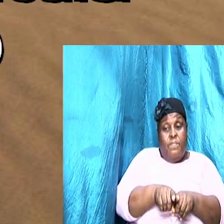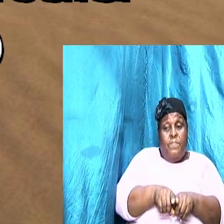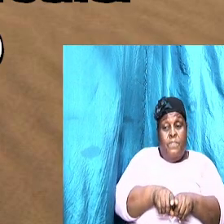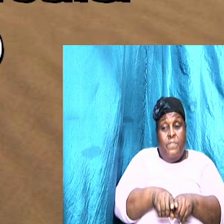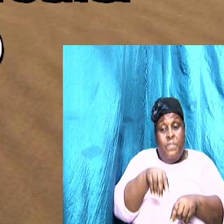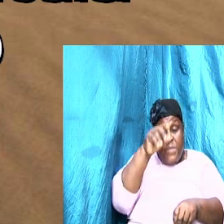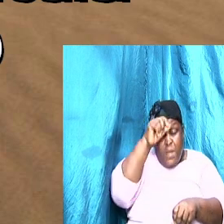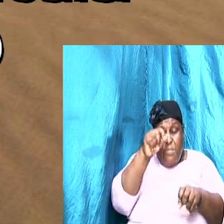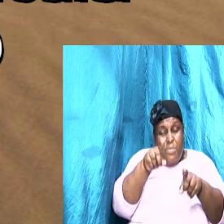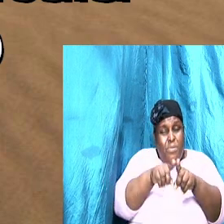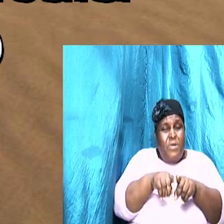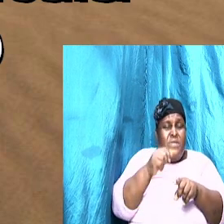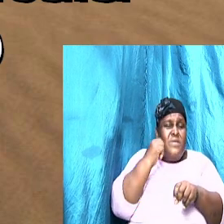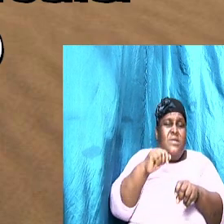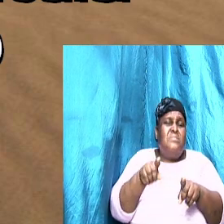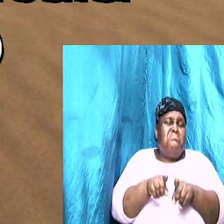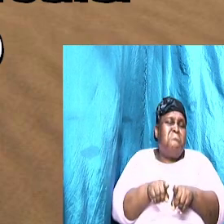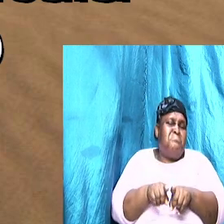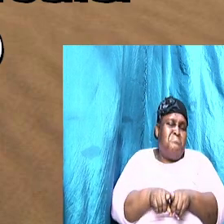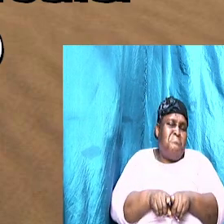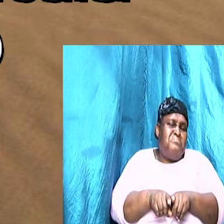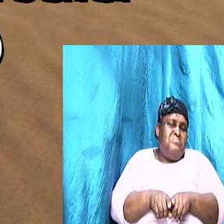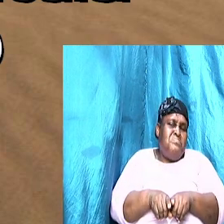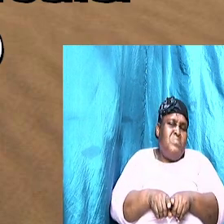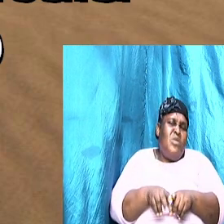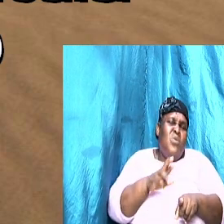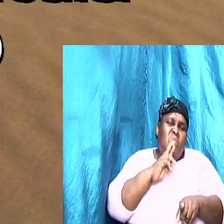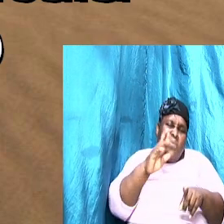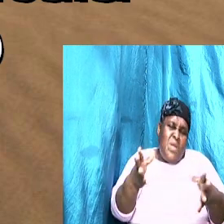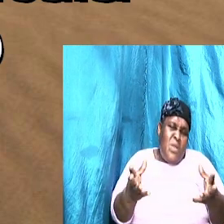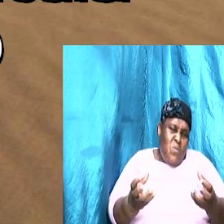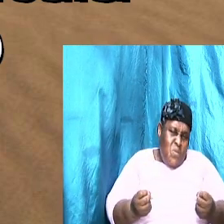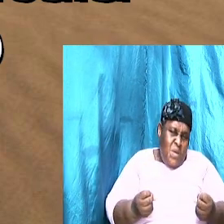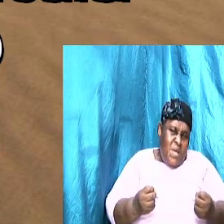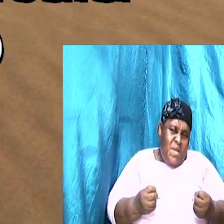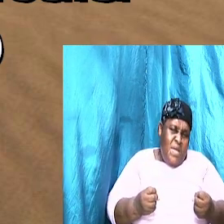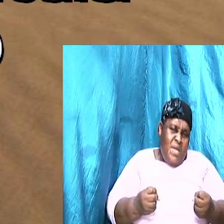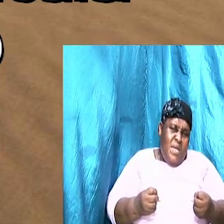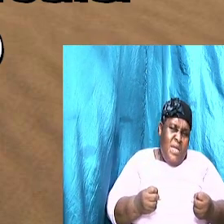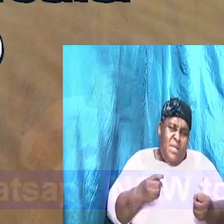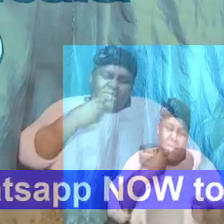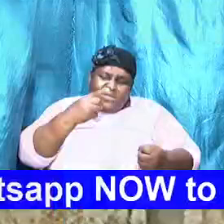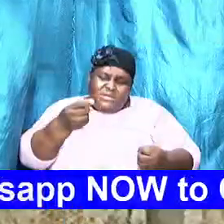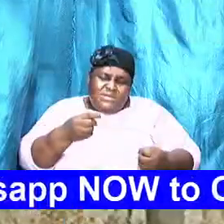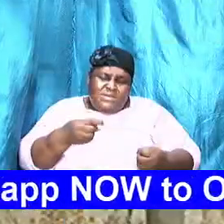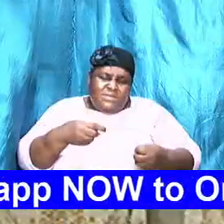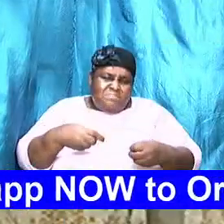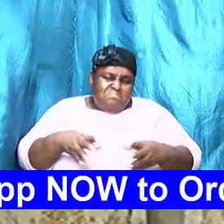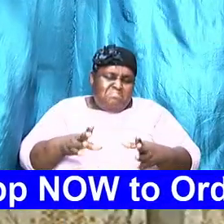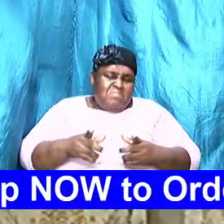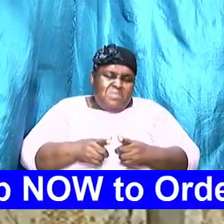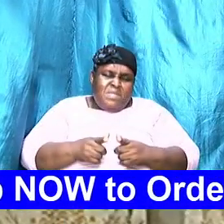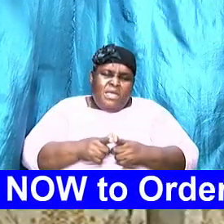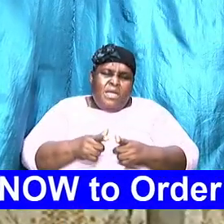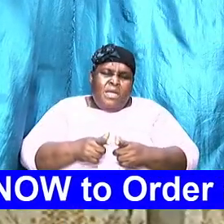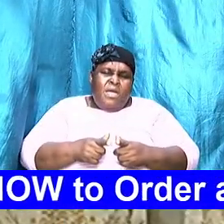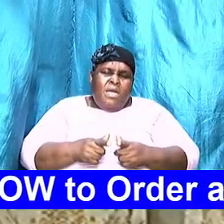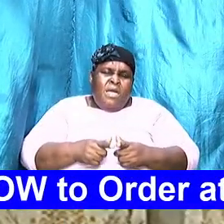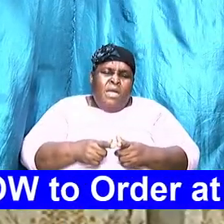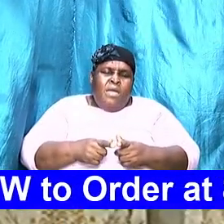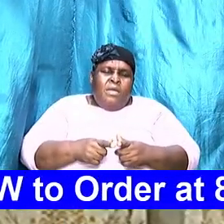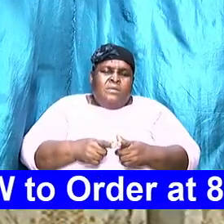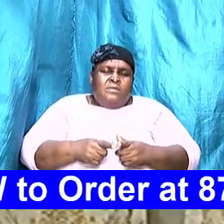I really wanted us to segue a little bit and read this scripture together because